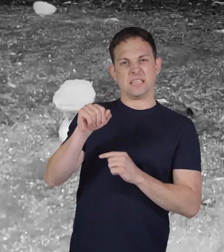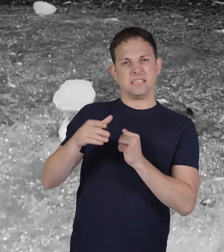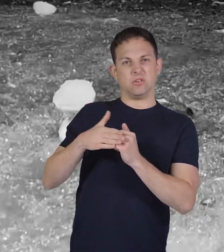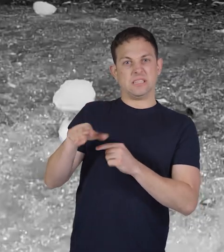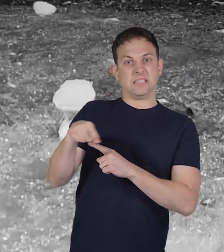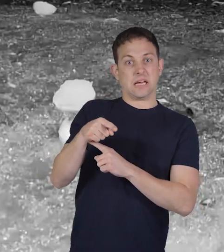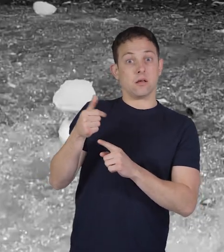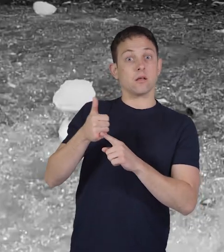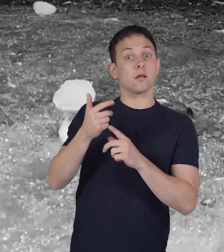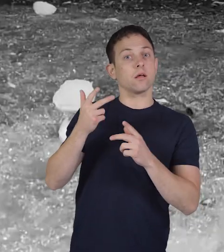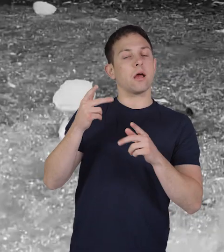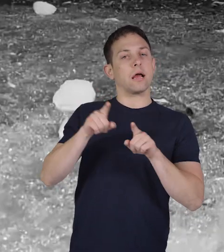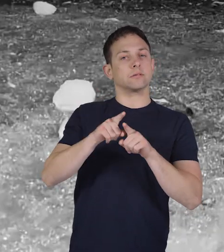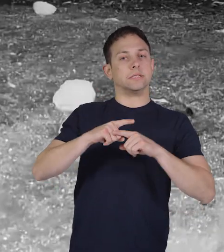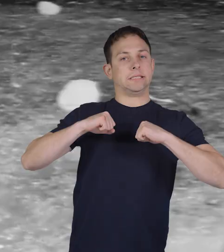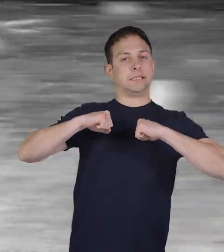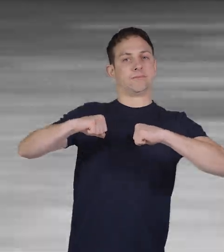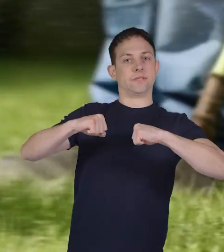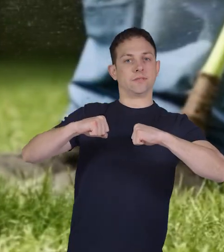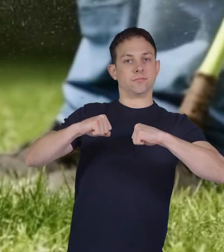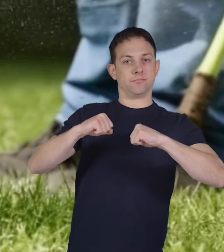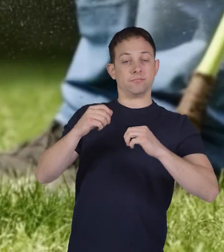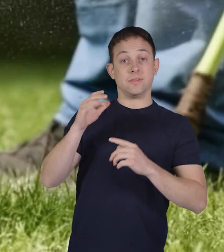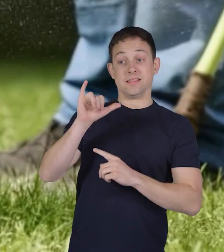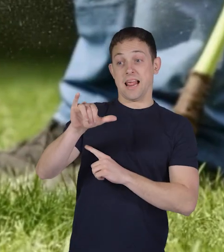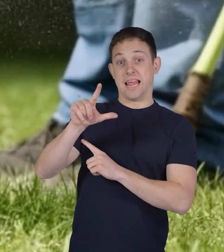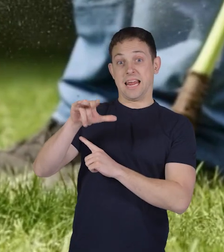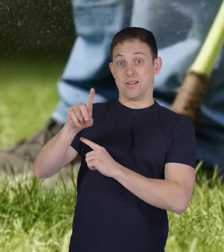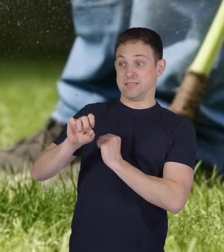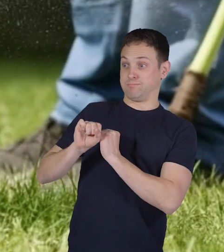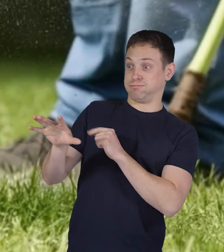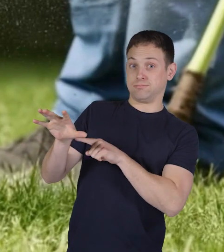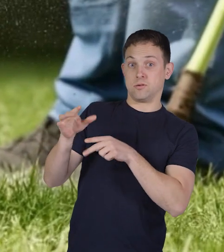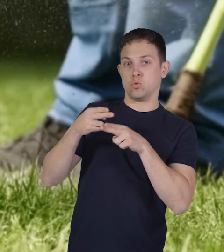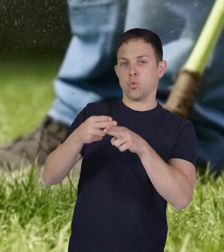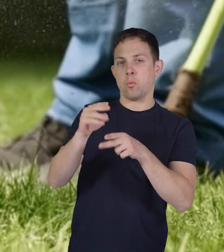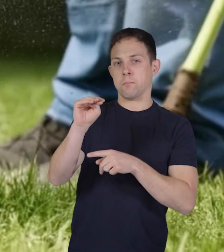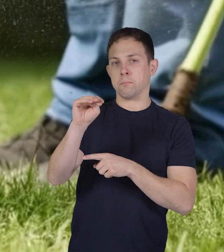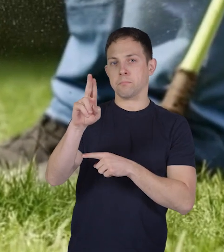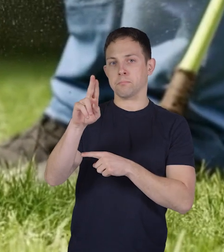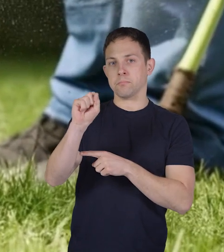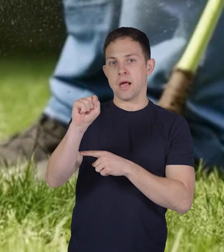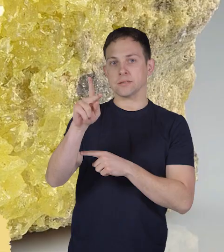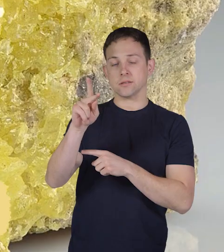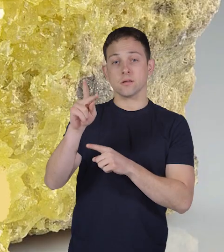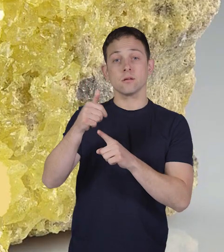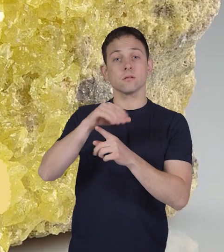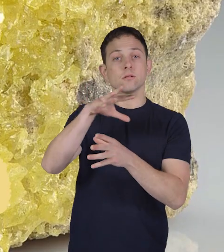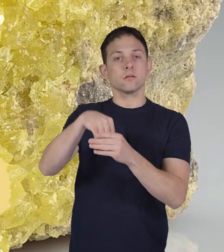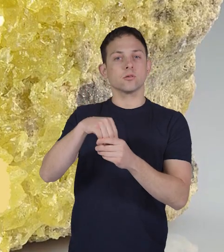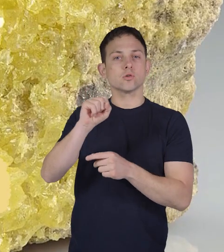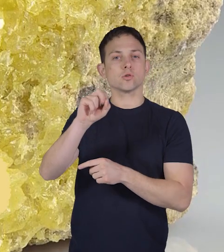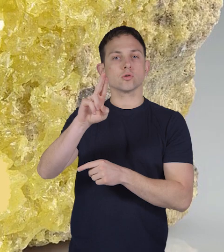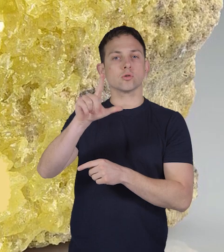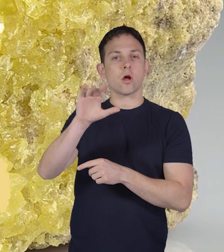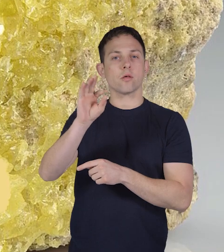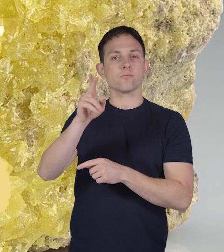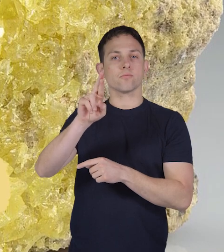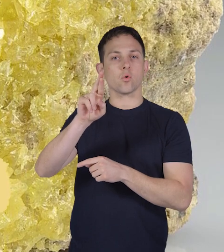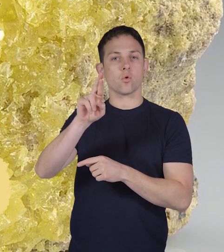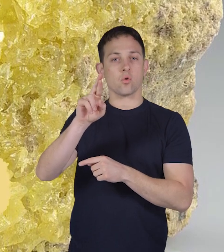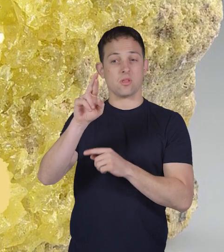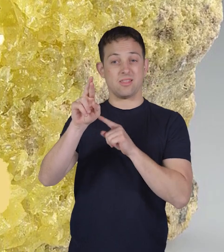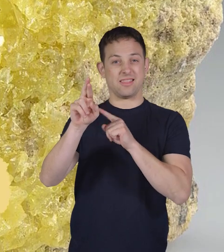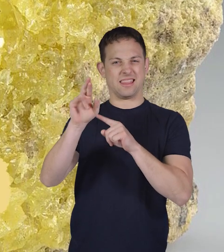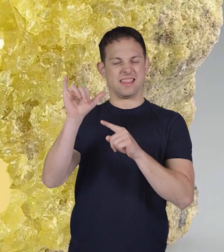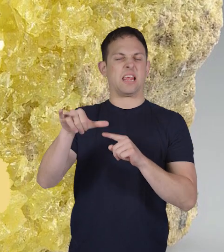tails as a defensive mechanism the liquid called musk contains sulfur compounds that